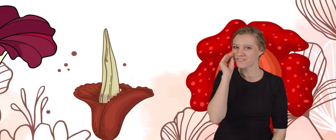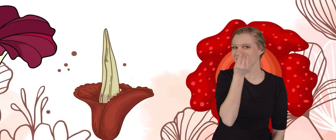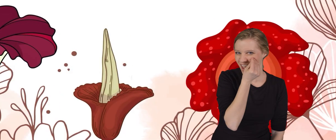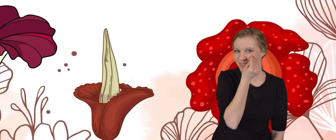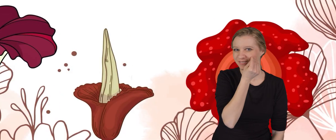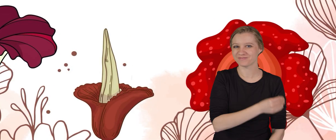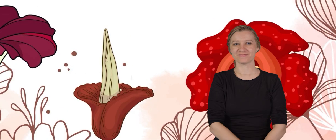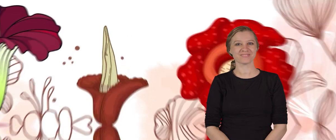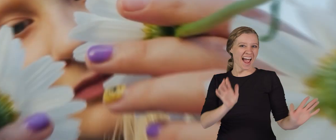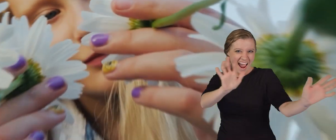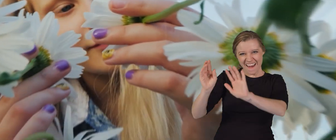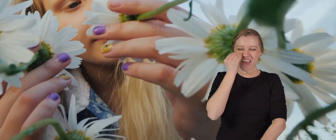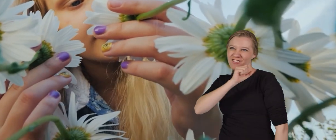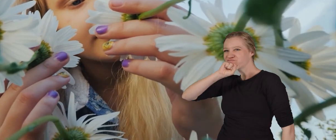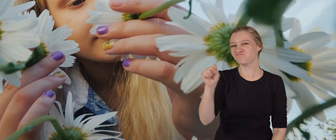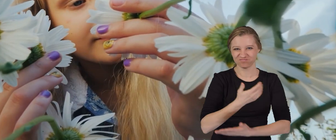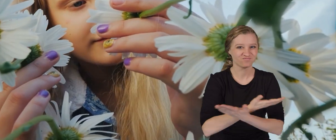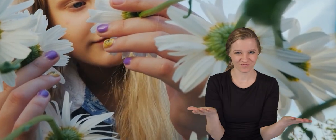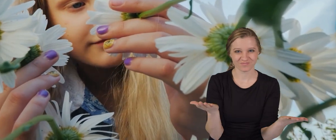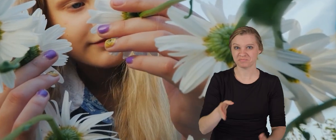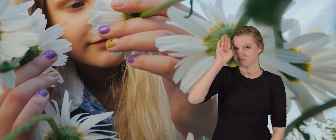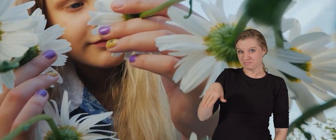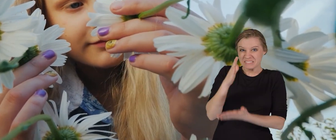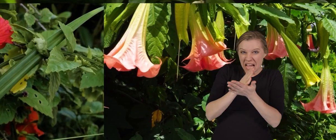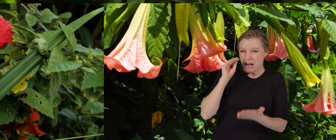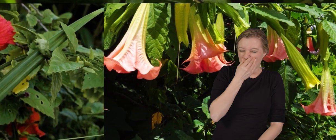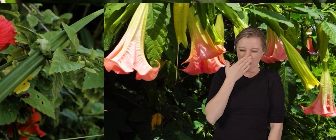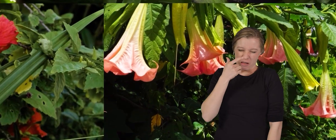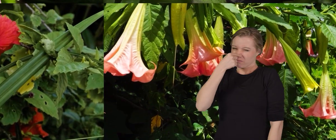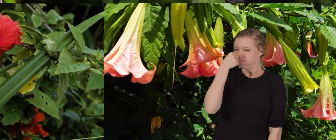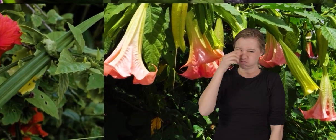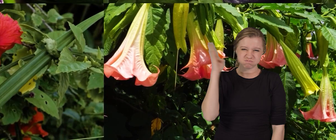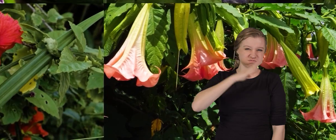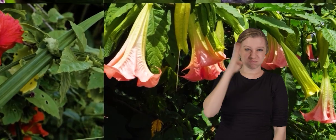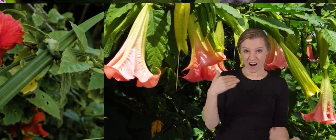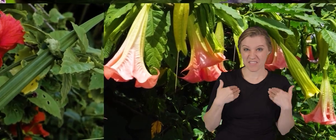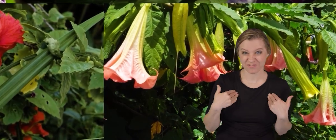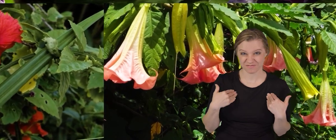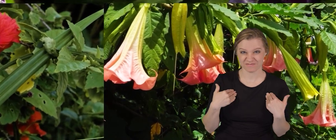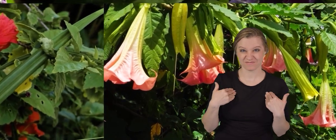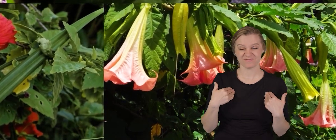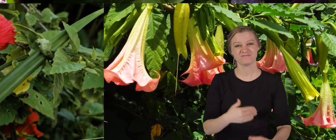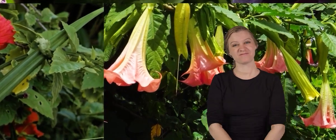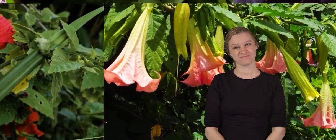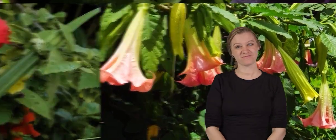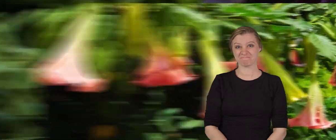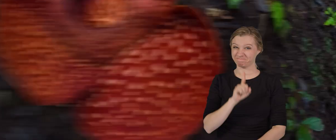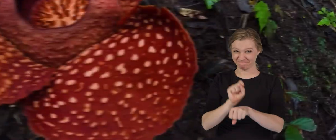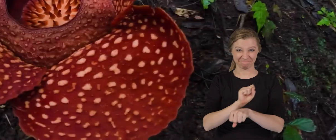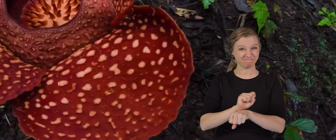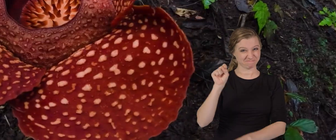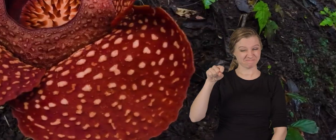Corpse Flower Hello flower-loving friends. Did you know that some flowers smell really bad?